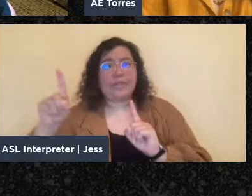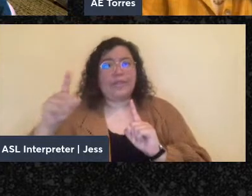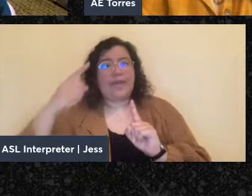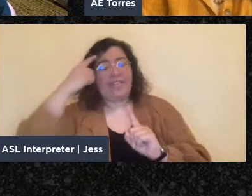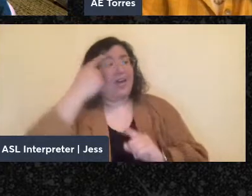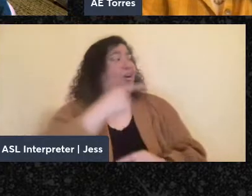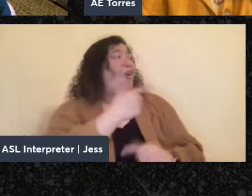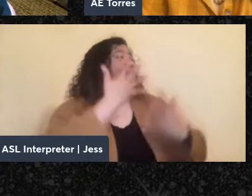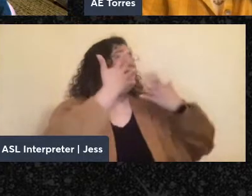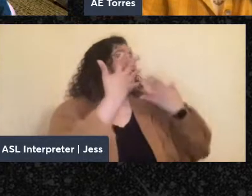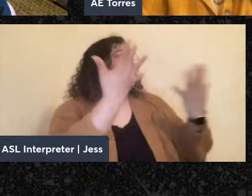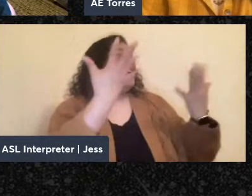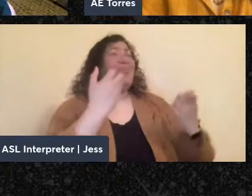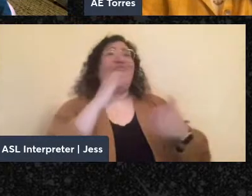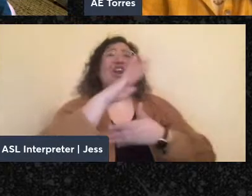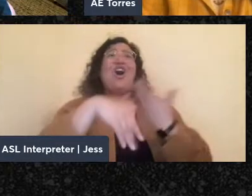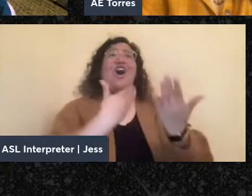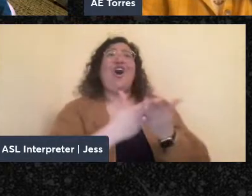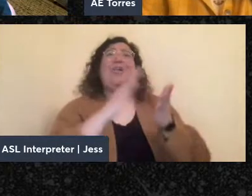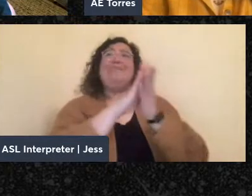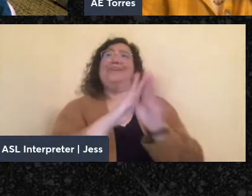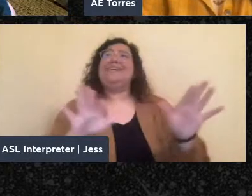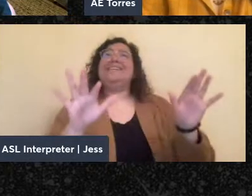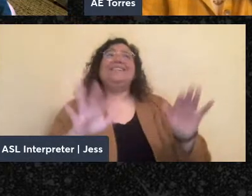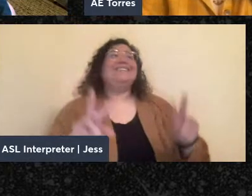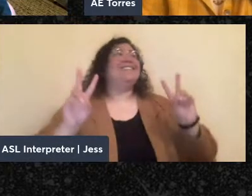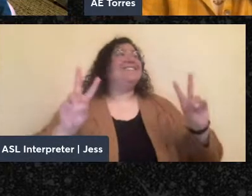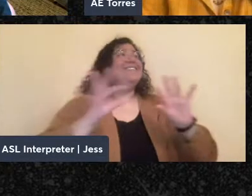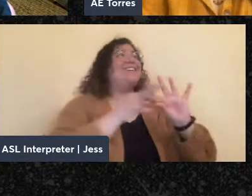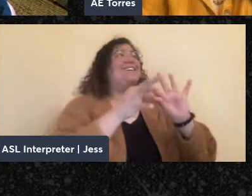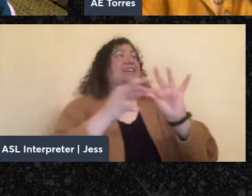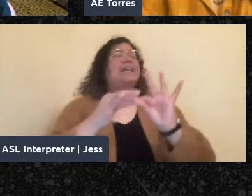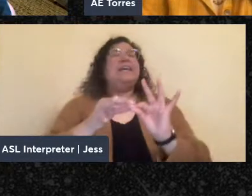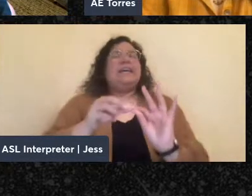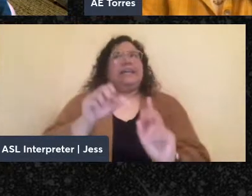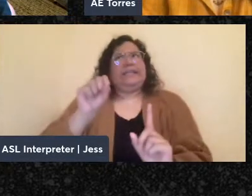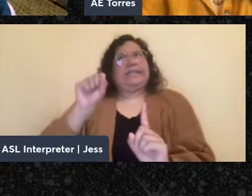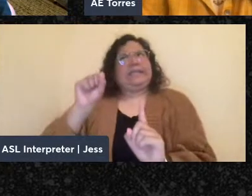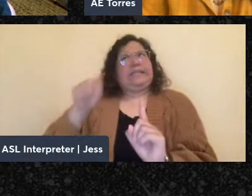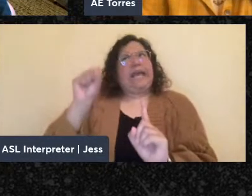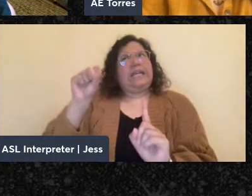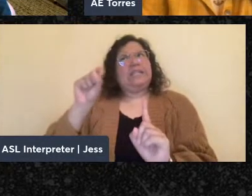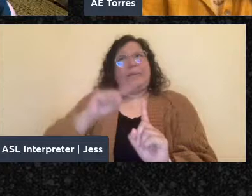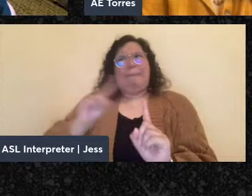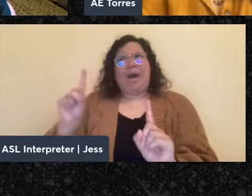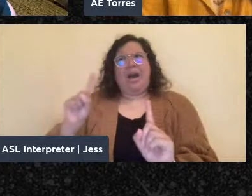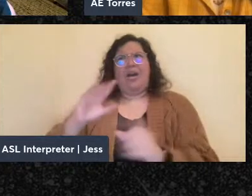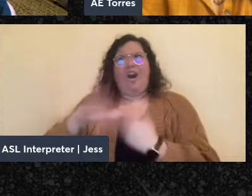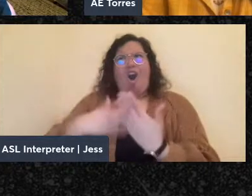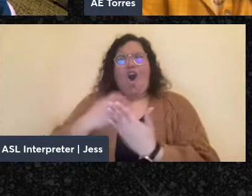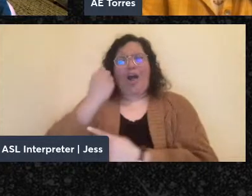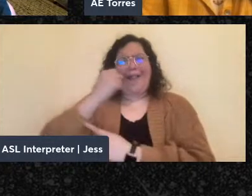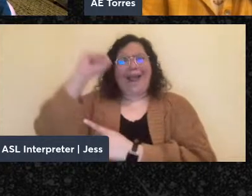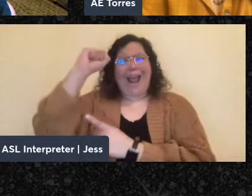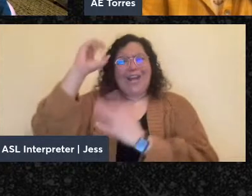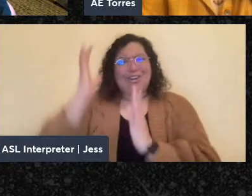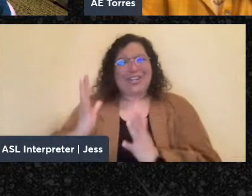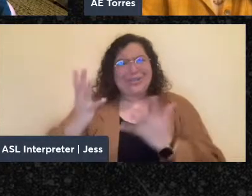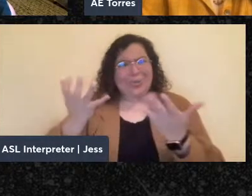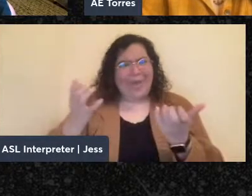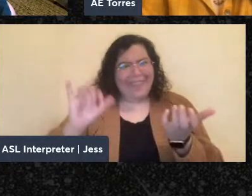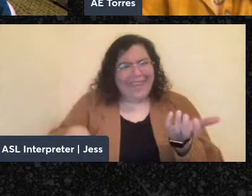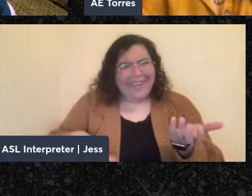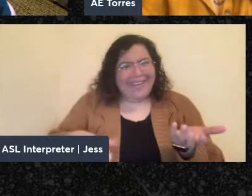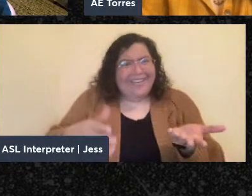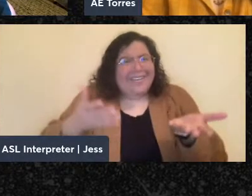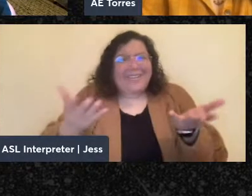relationships with each other. And he did want that, but that's what all anarchists want. So, you